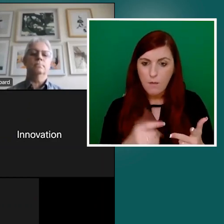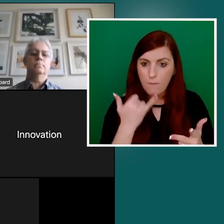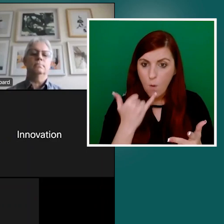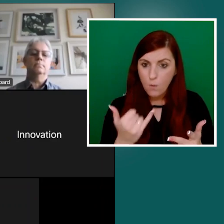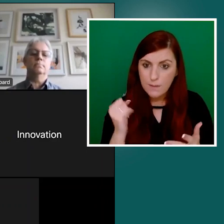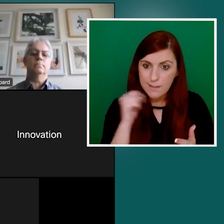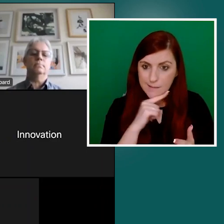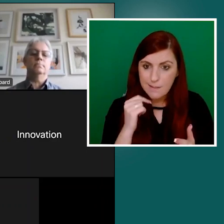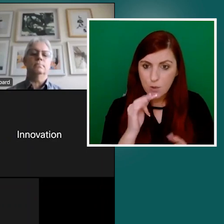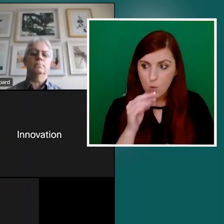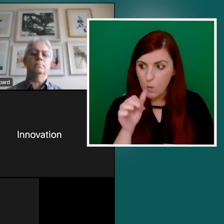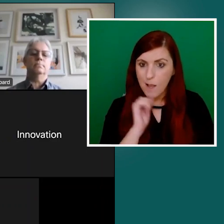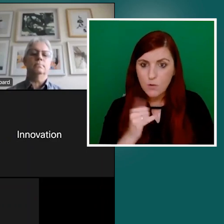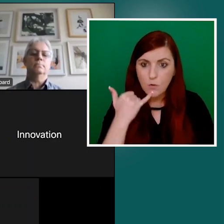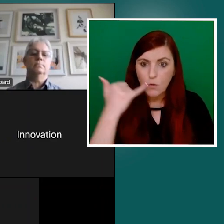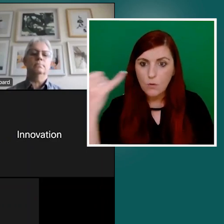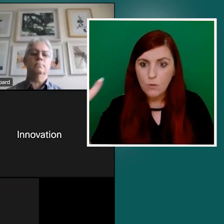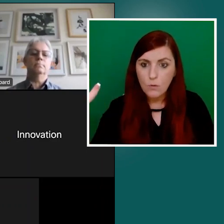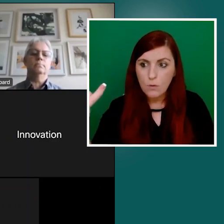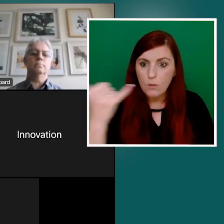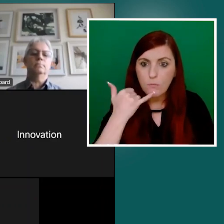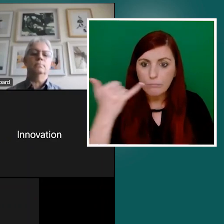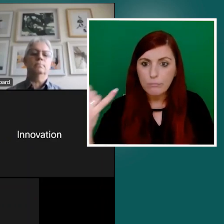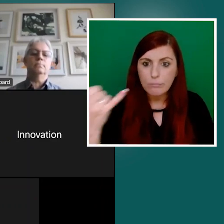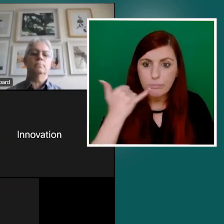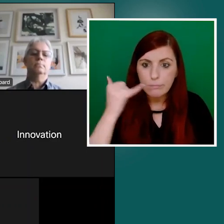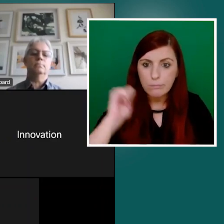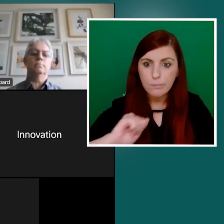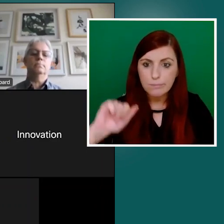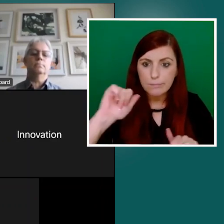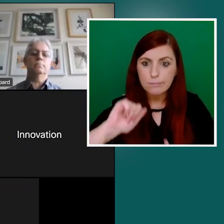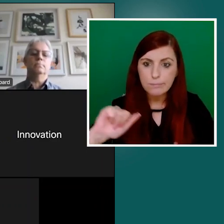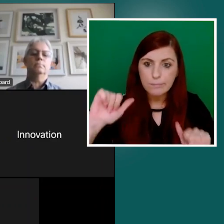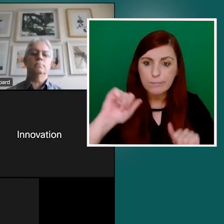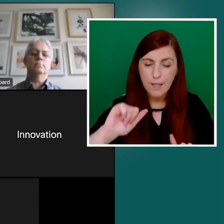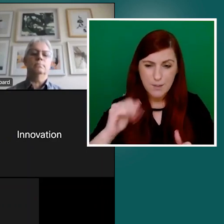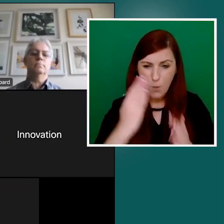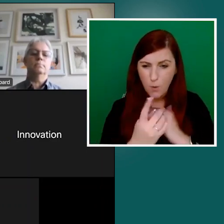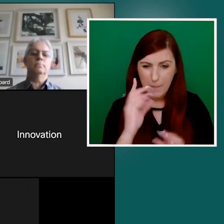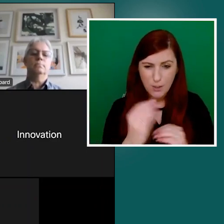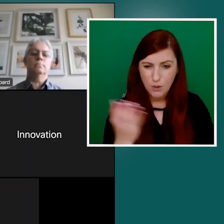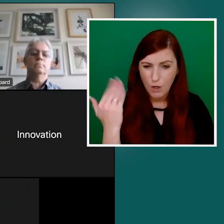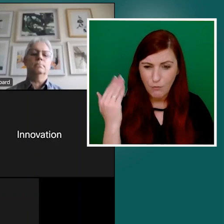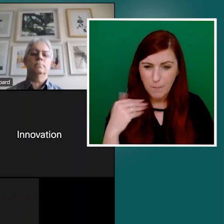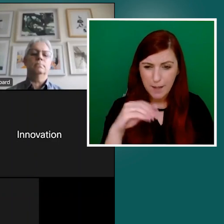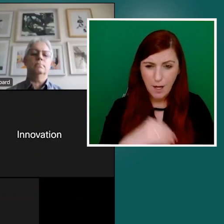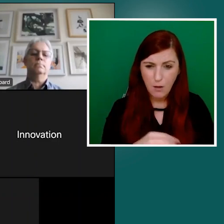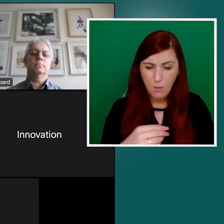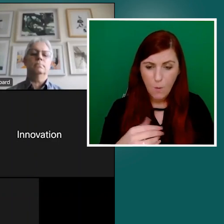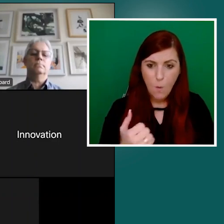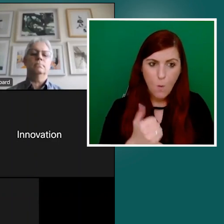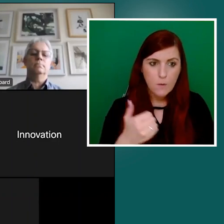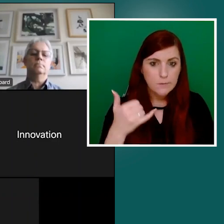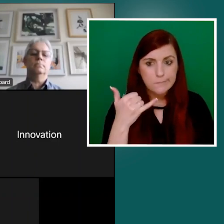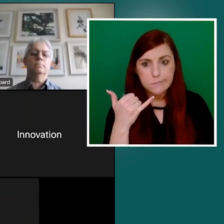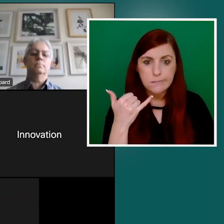Somebody mentioned earlier about being on hold for extended periods of time. This can be very, very difficult.